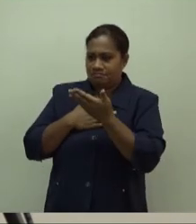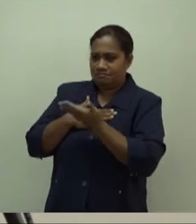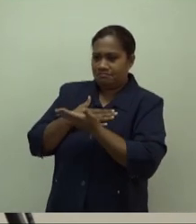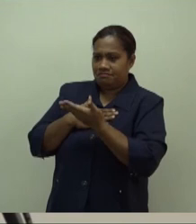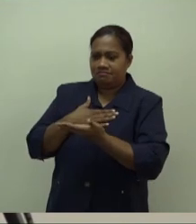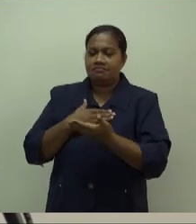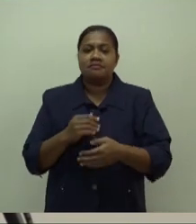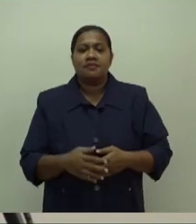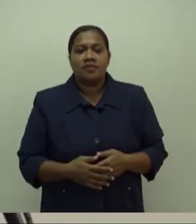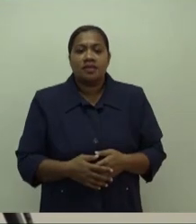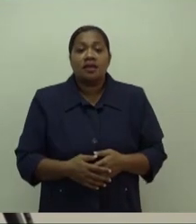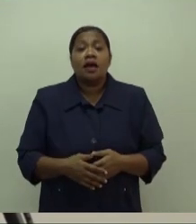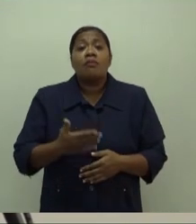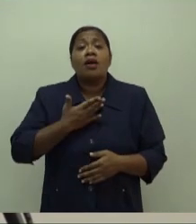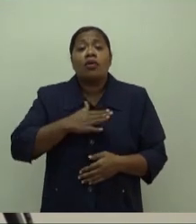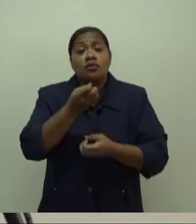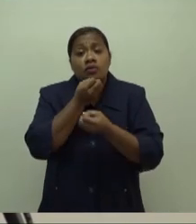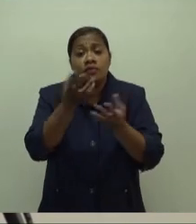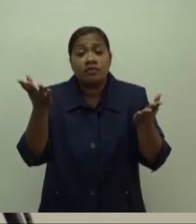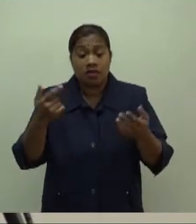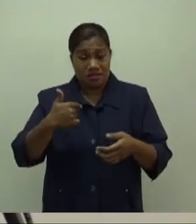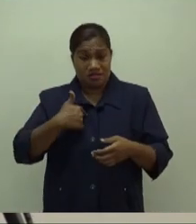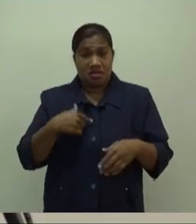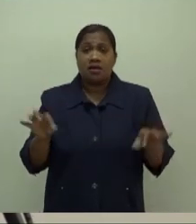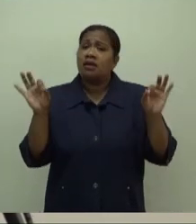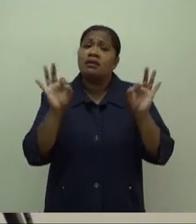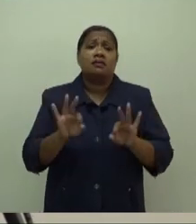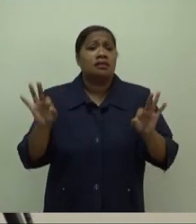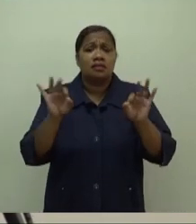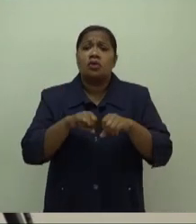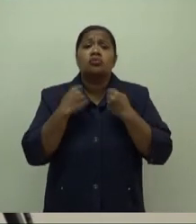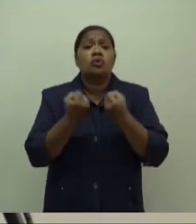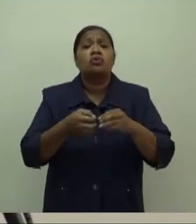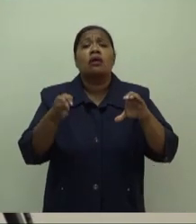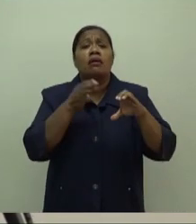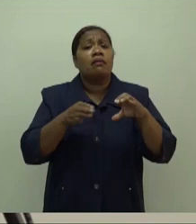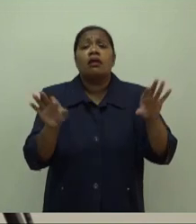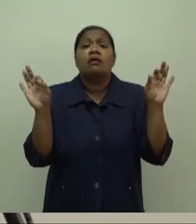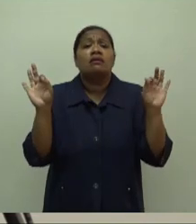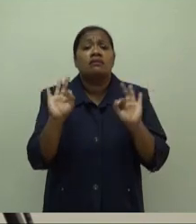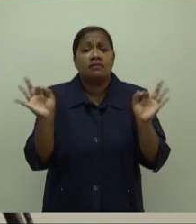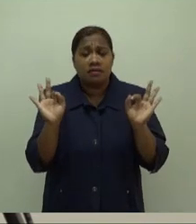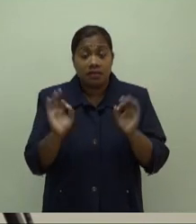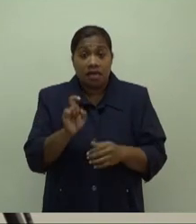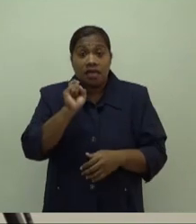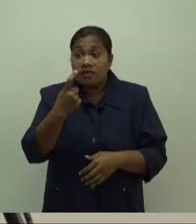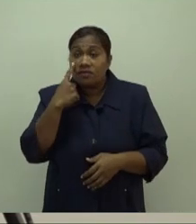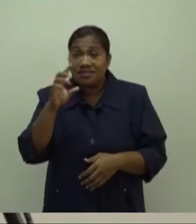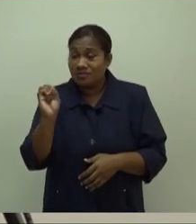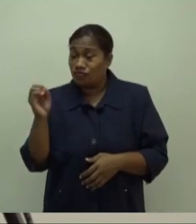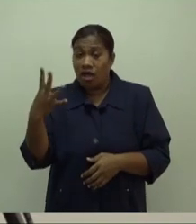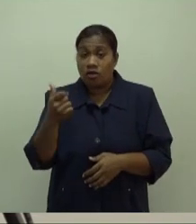I'd just like to tell everybody I do not have any public social media profile. And if you see someone using my image,